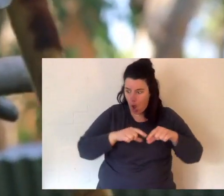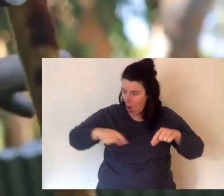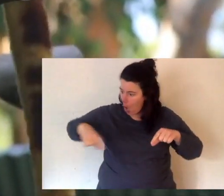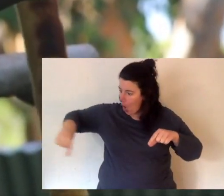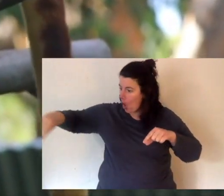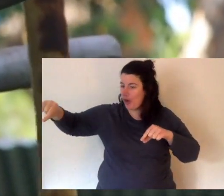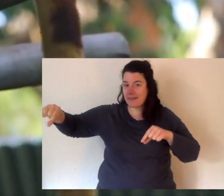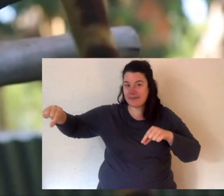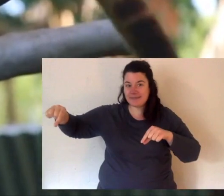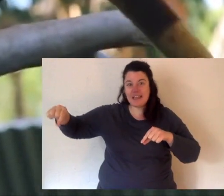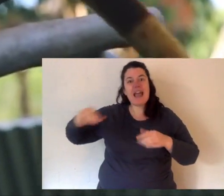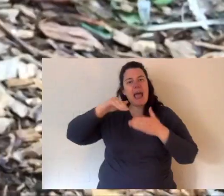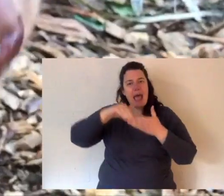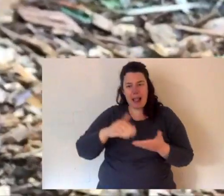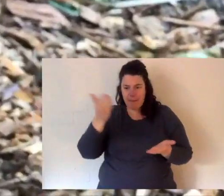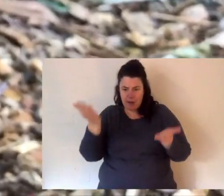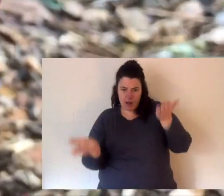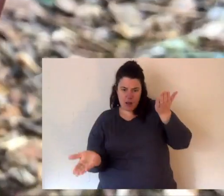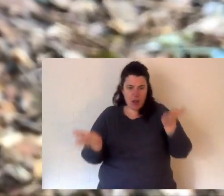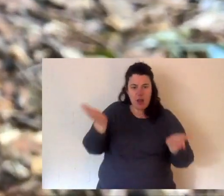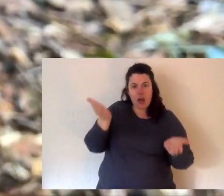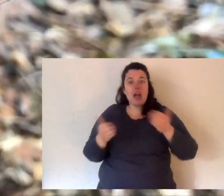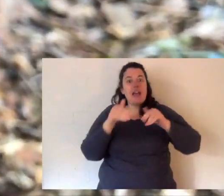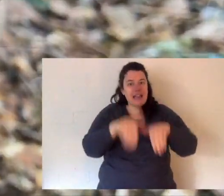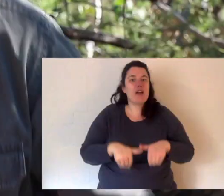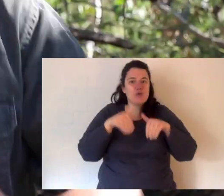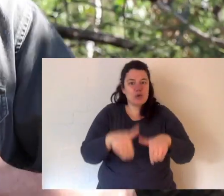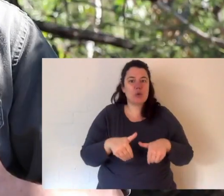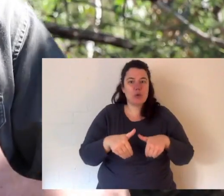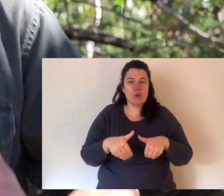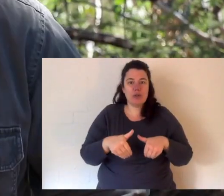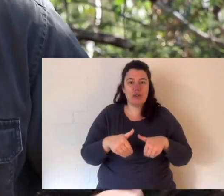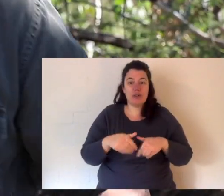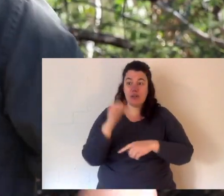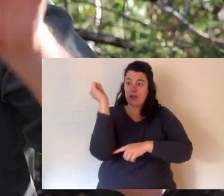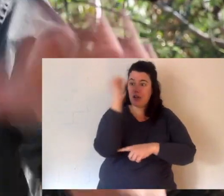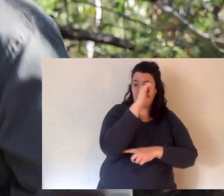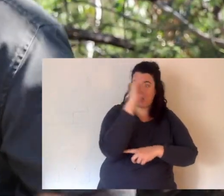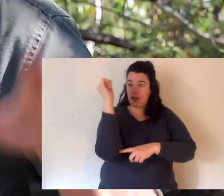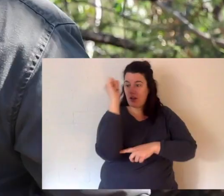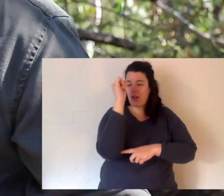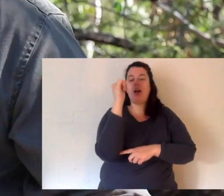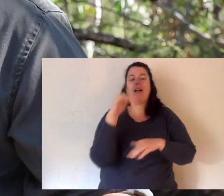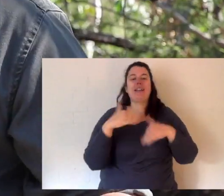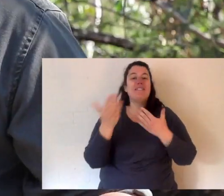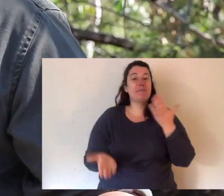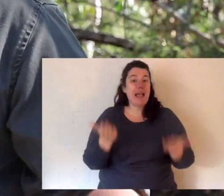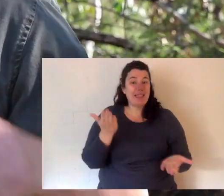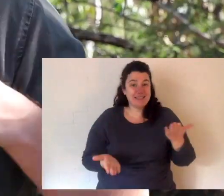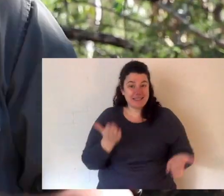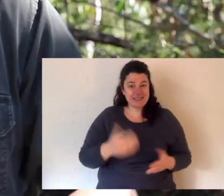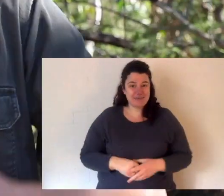it's not prehensile but it works as a counterbalance so when the roo is sitting there forwards and backwards the tail balances out the body.